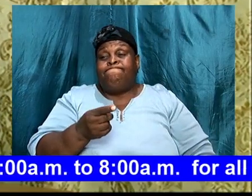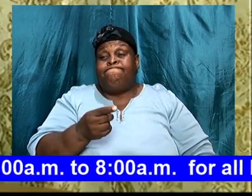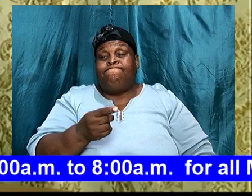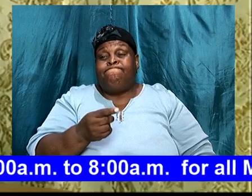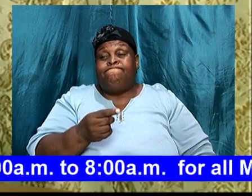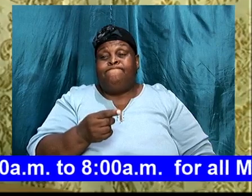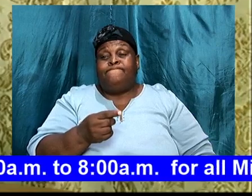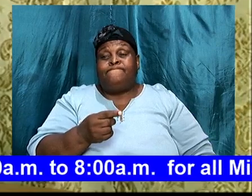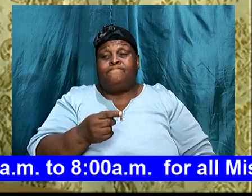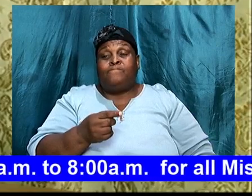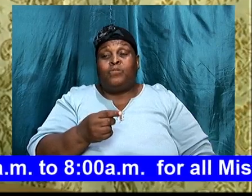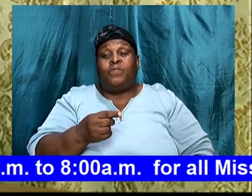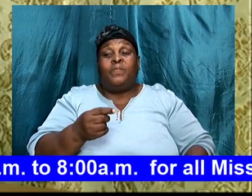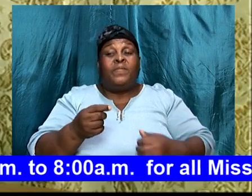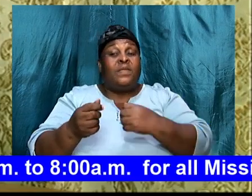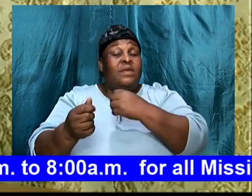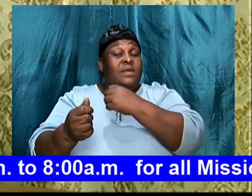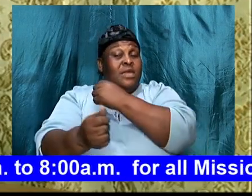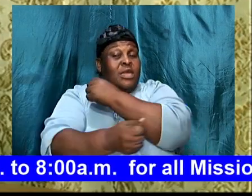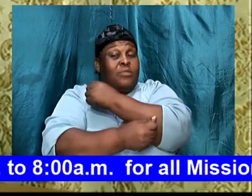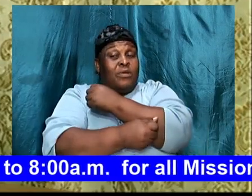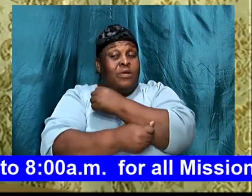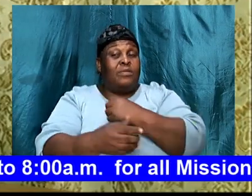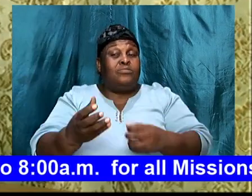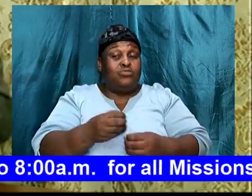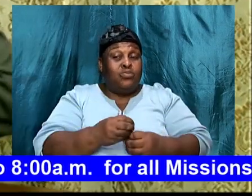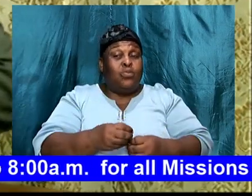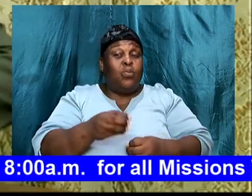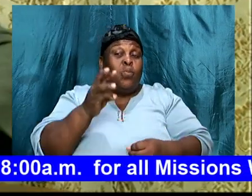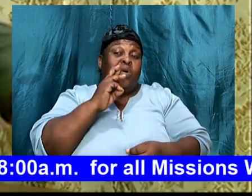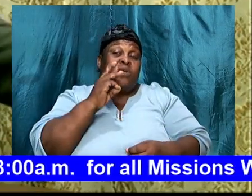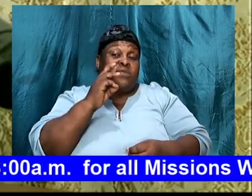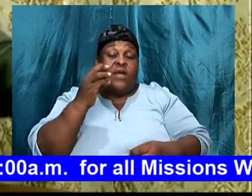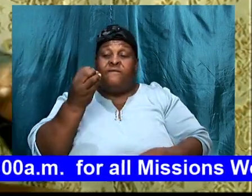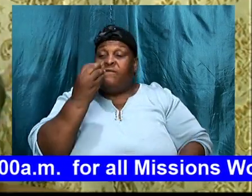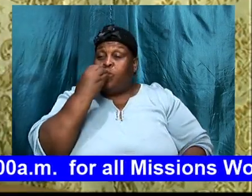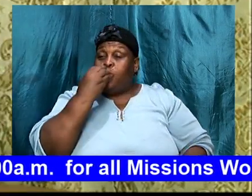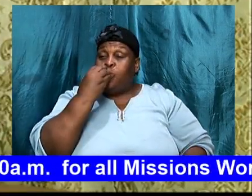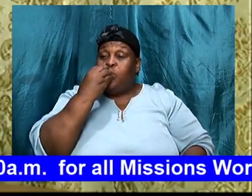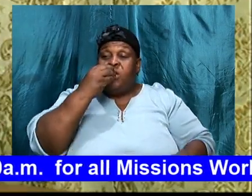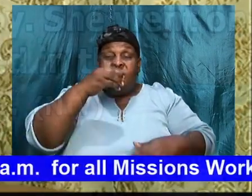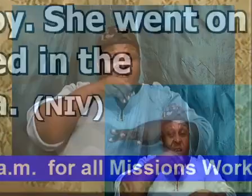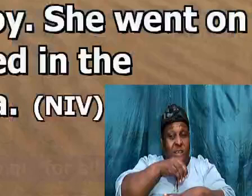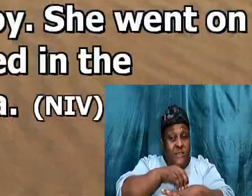that Abraham took water, and he took food, and he sent them away,